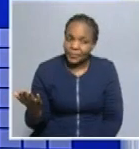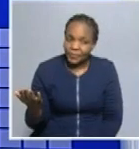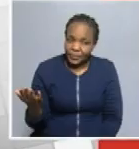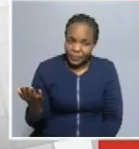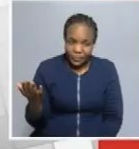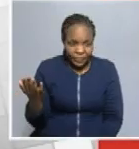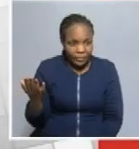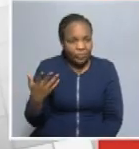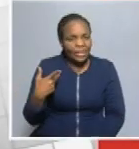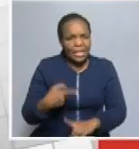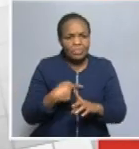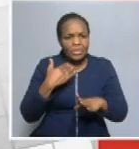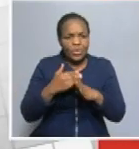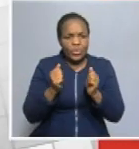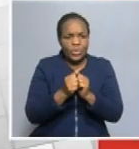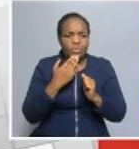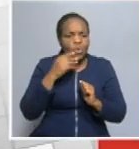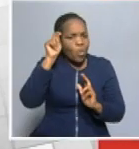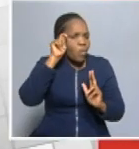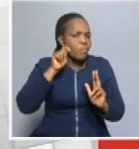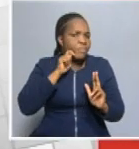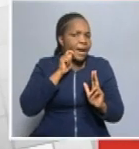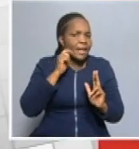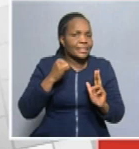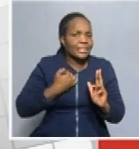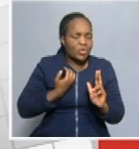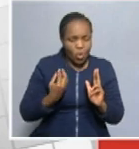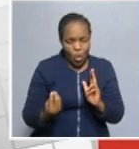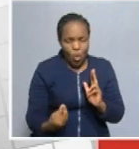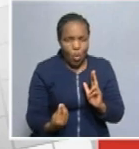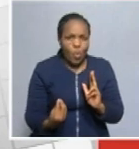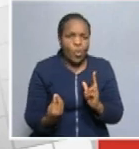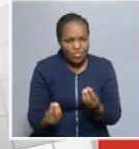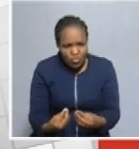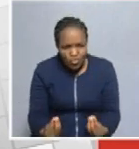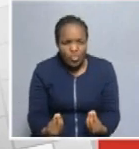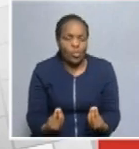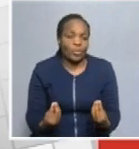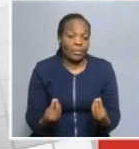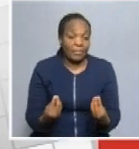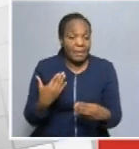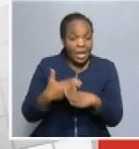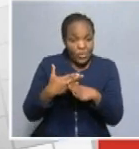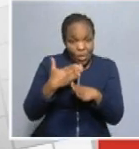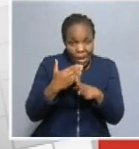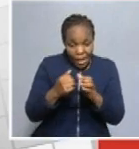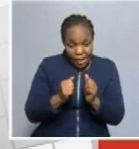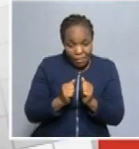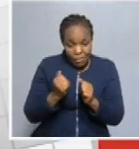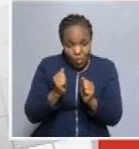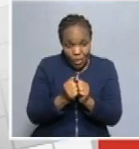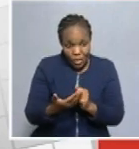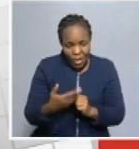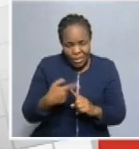I often work with teenagers and adolescents, but also with younger children. And I am always grateful when I see